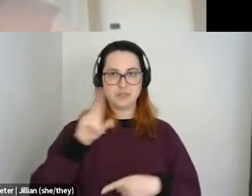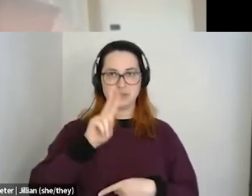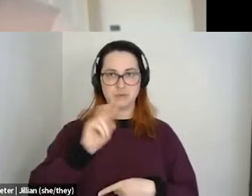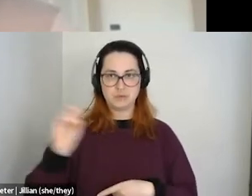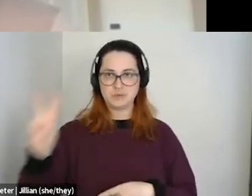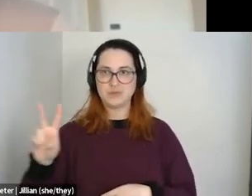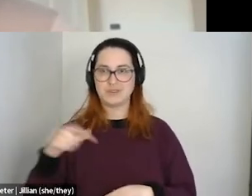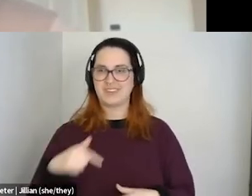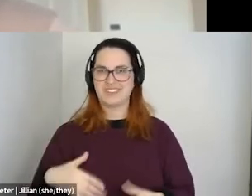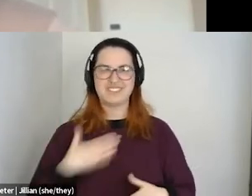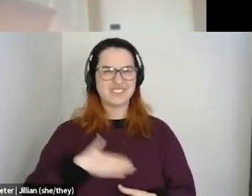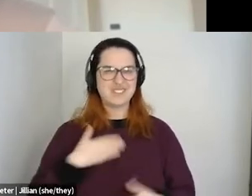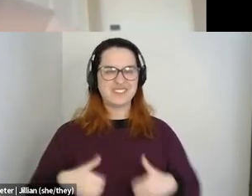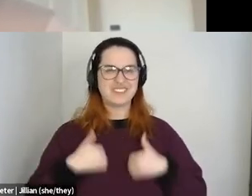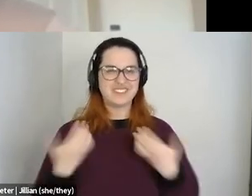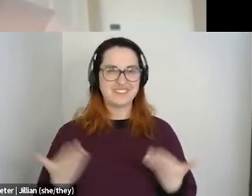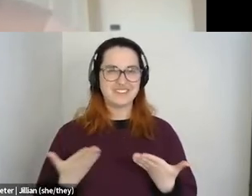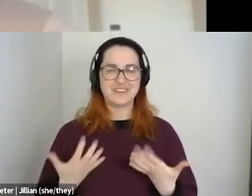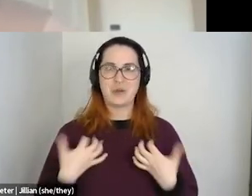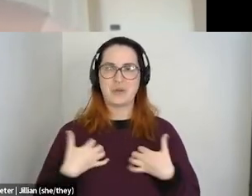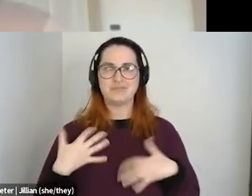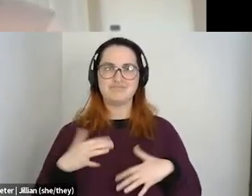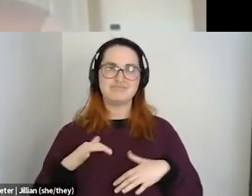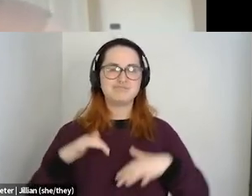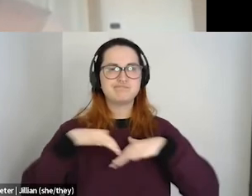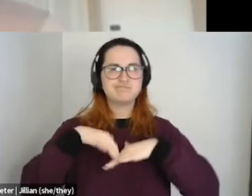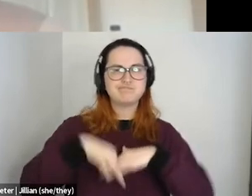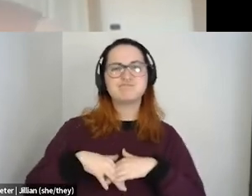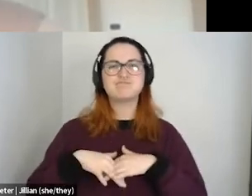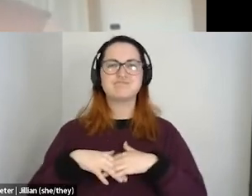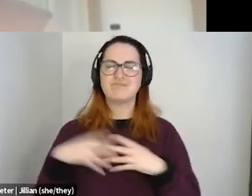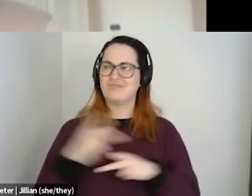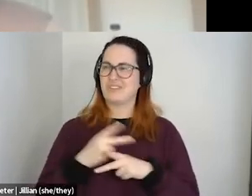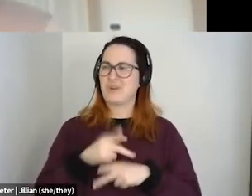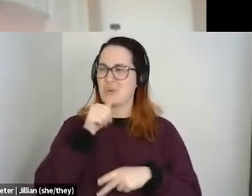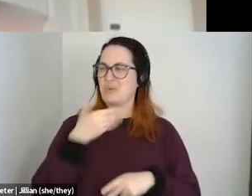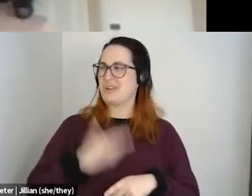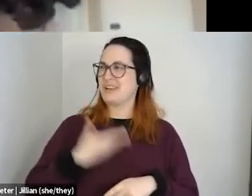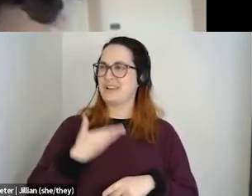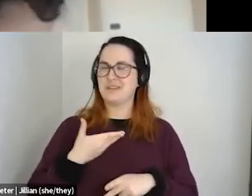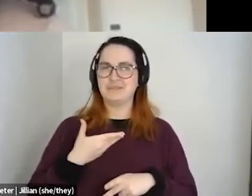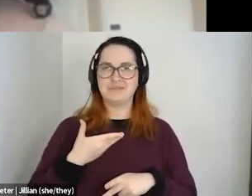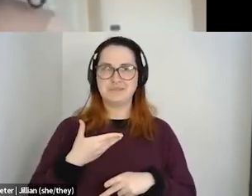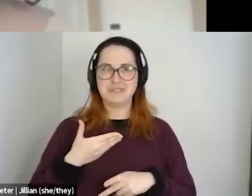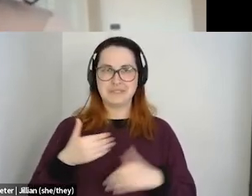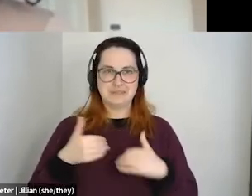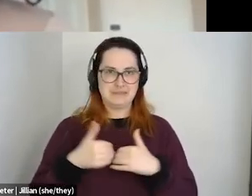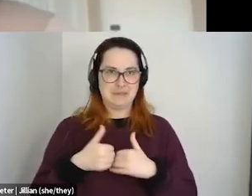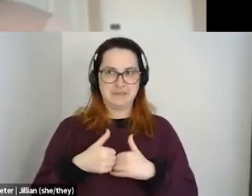roots and stay and like create a, like figure myself out away from home.